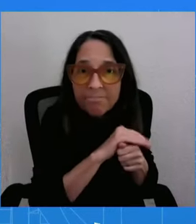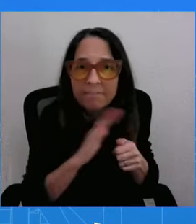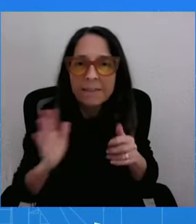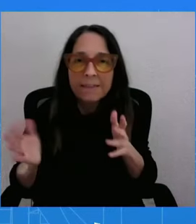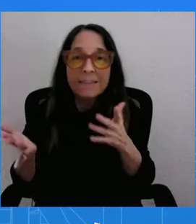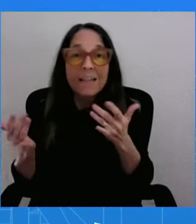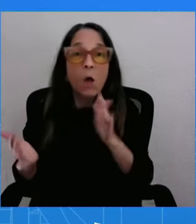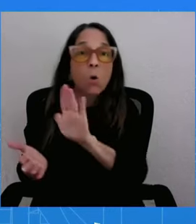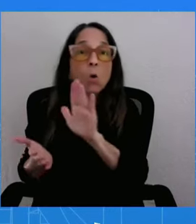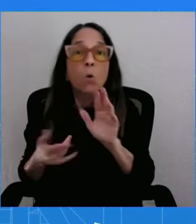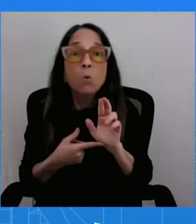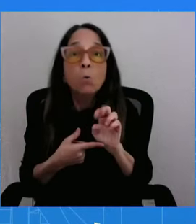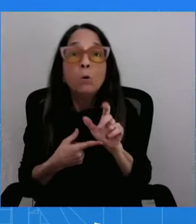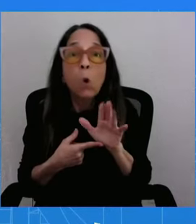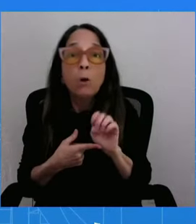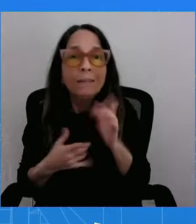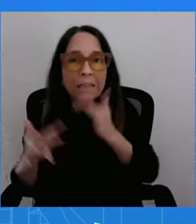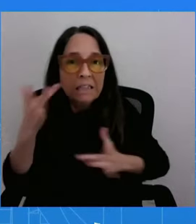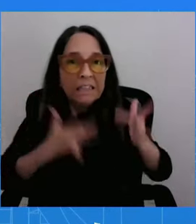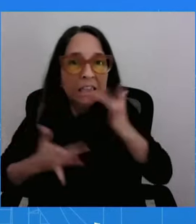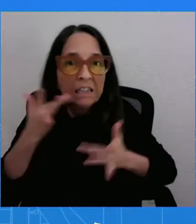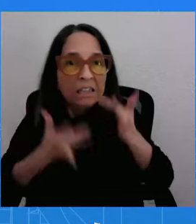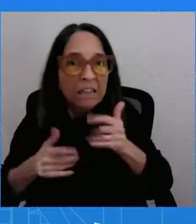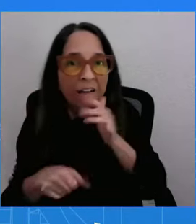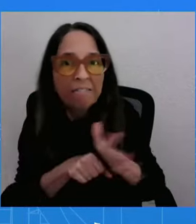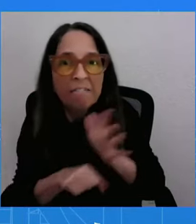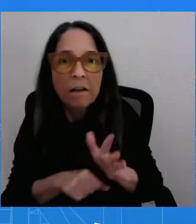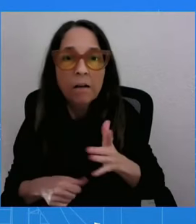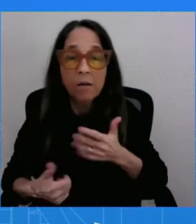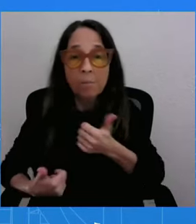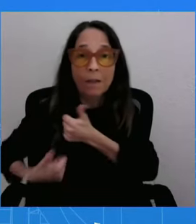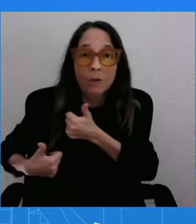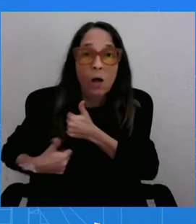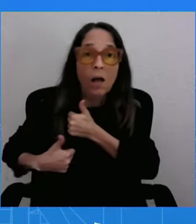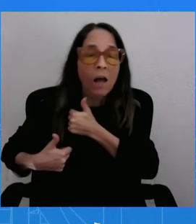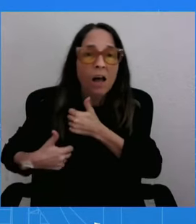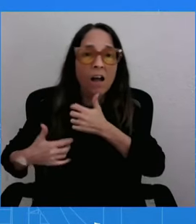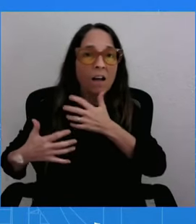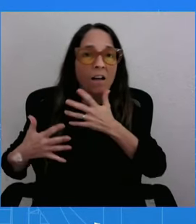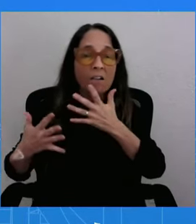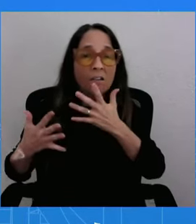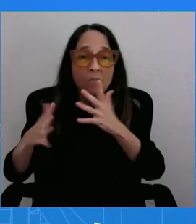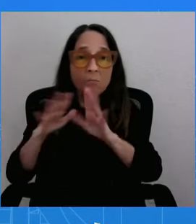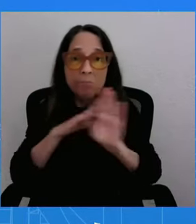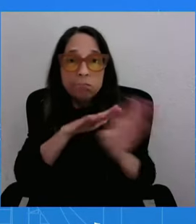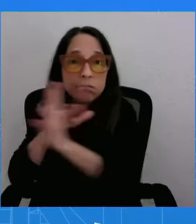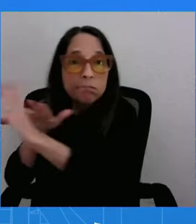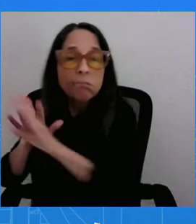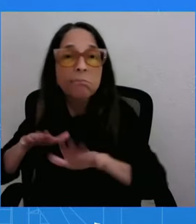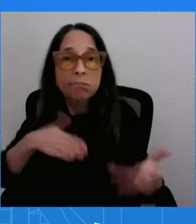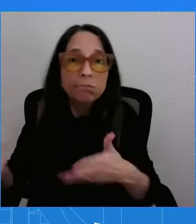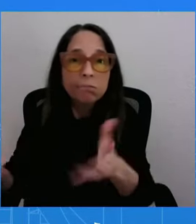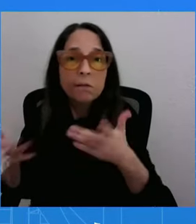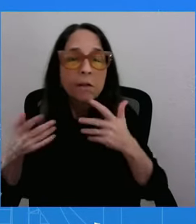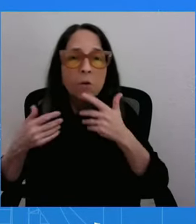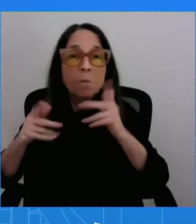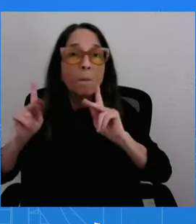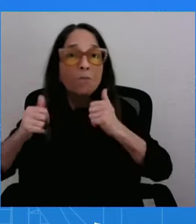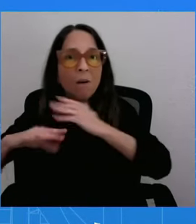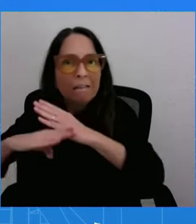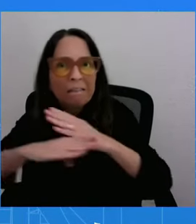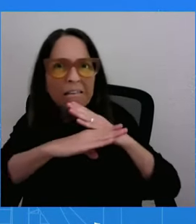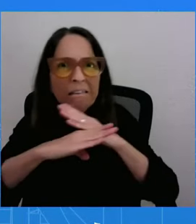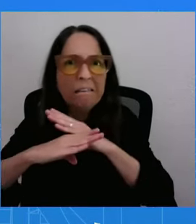The people he claimed to be protecting and defending are living in deplorable conditions because of the war that he started on the